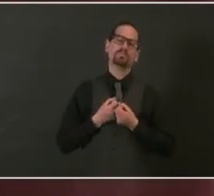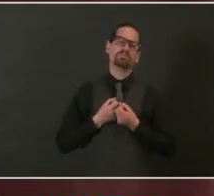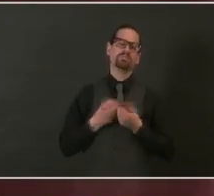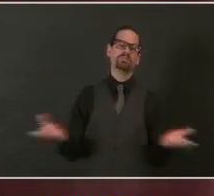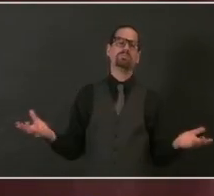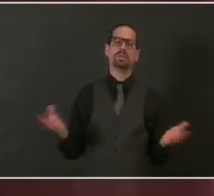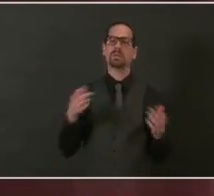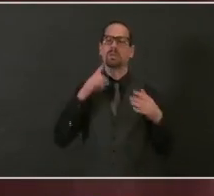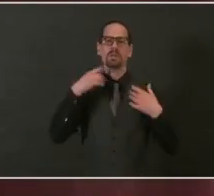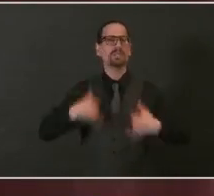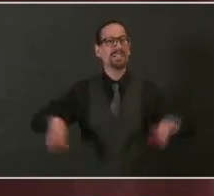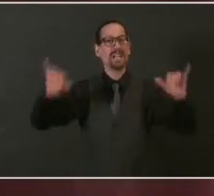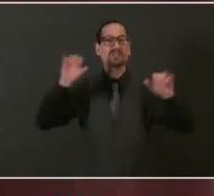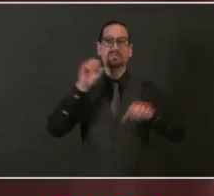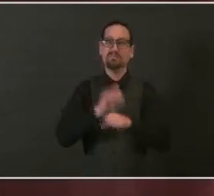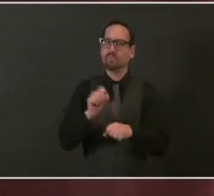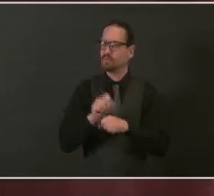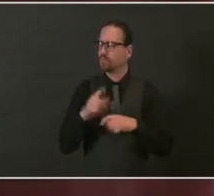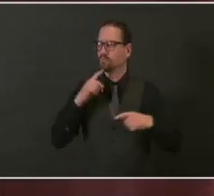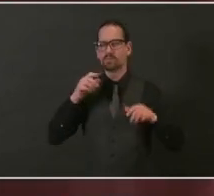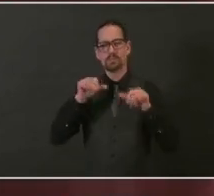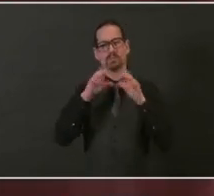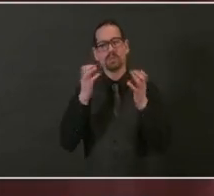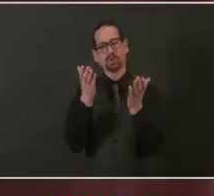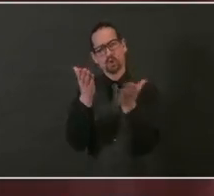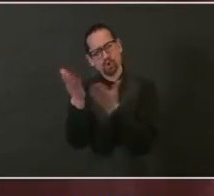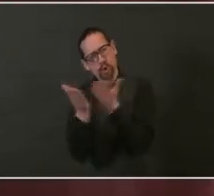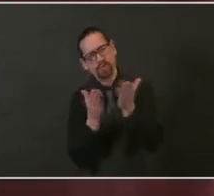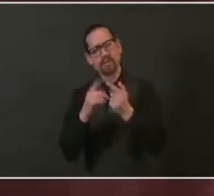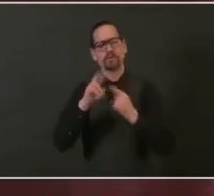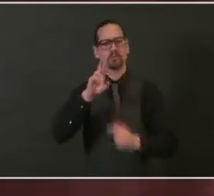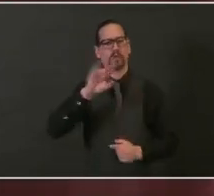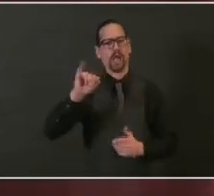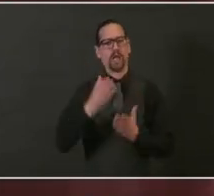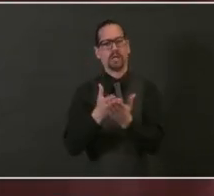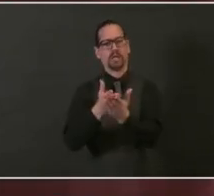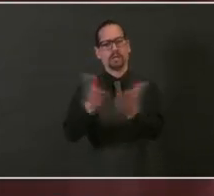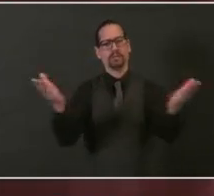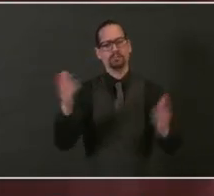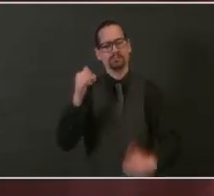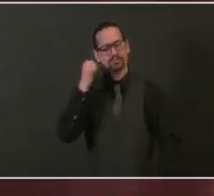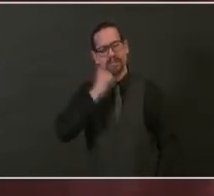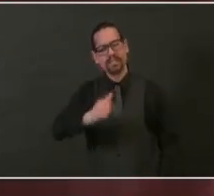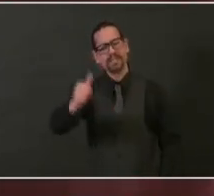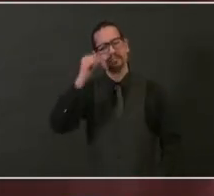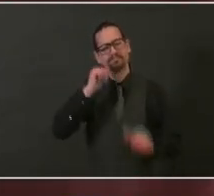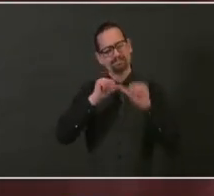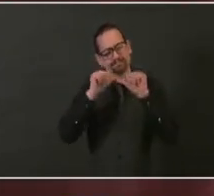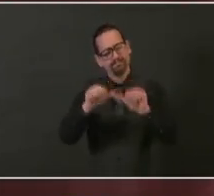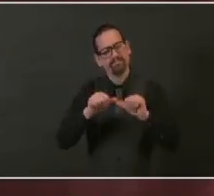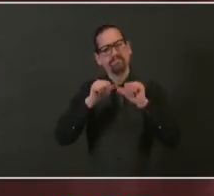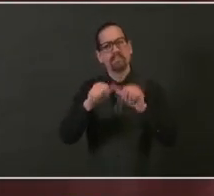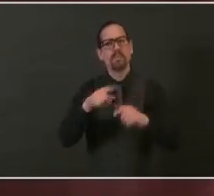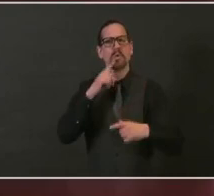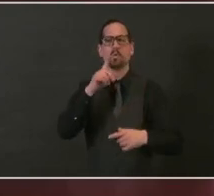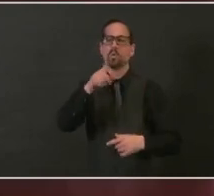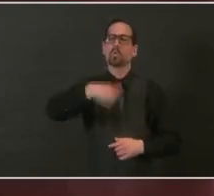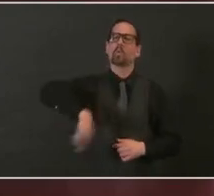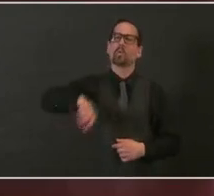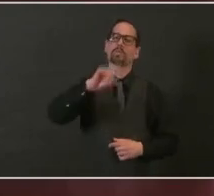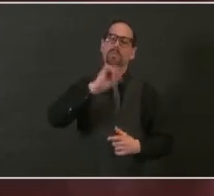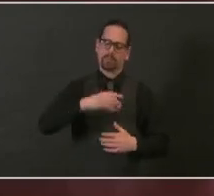serving Rhode Islanders day after day. We are so appreciative for all that you have given